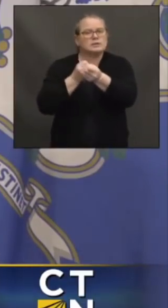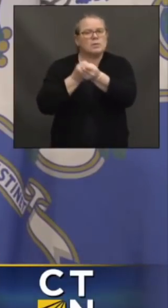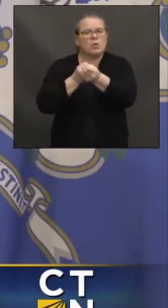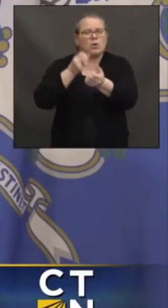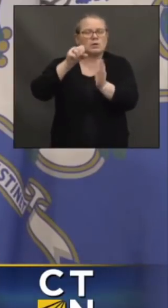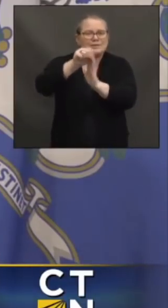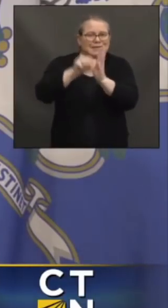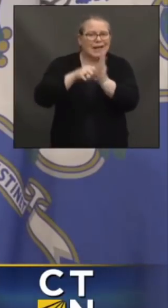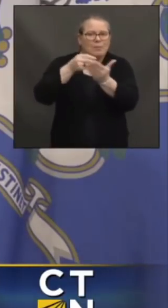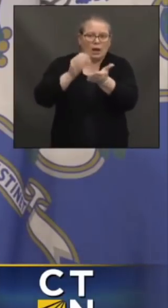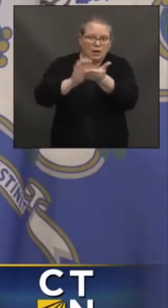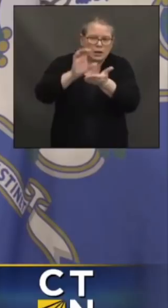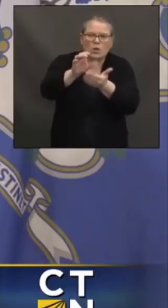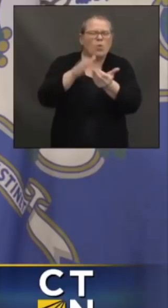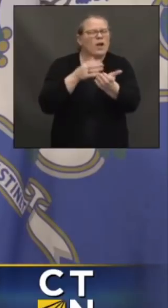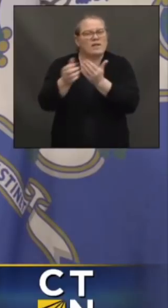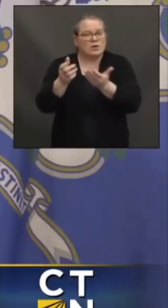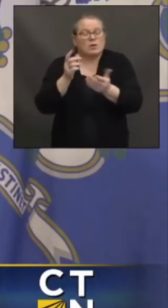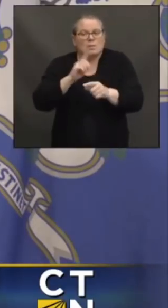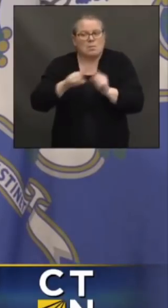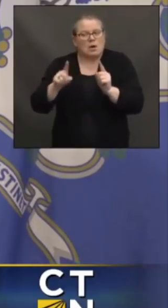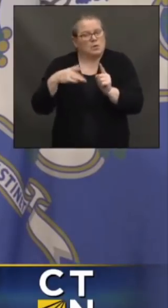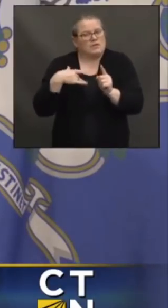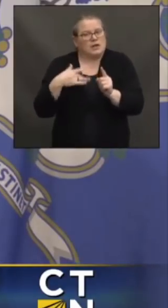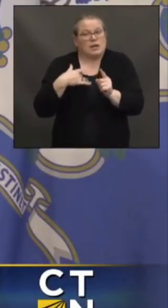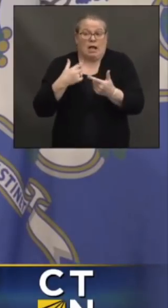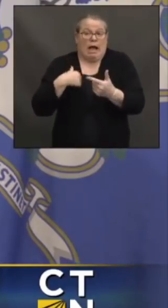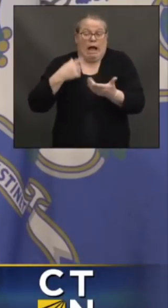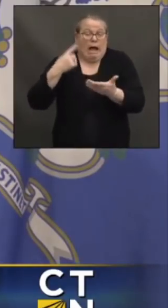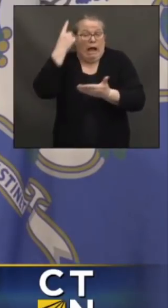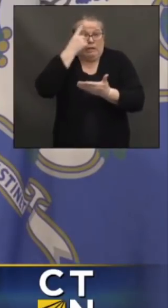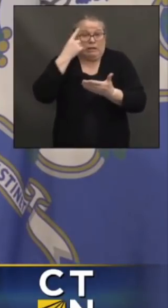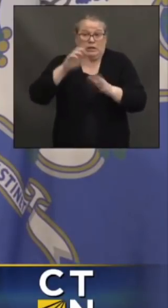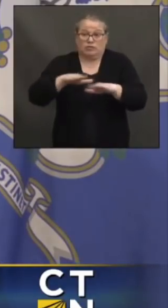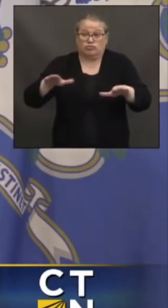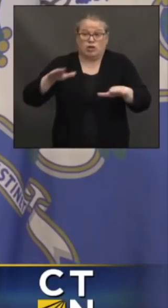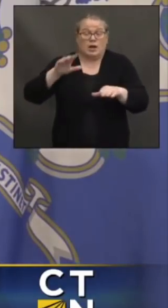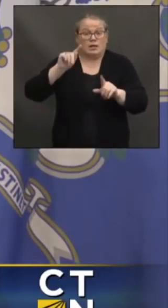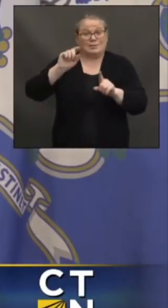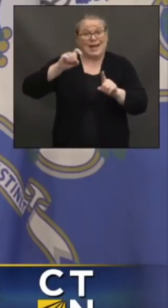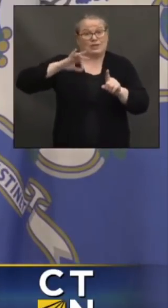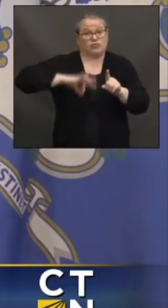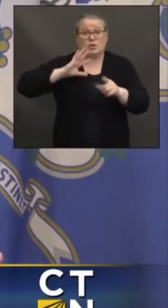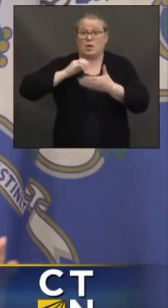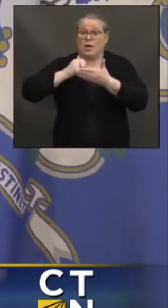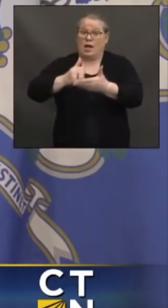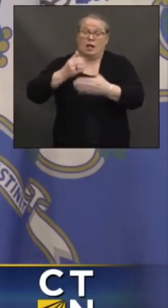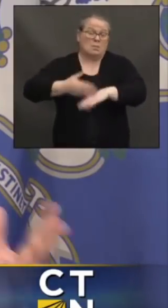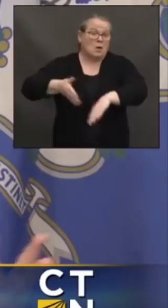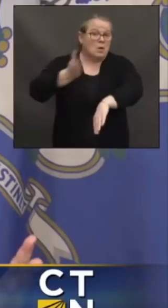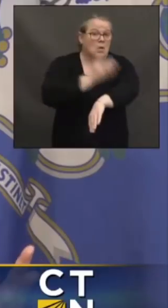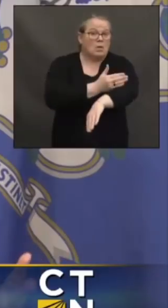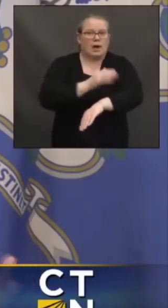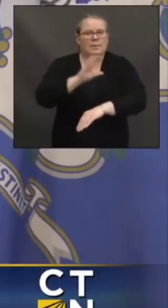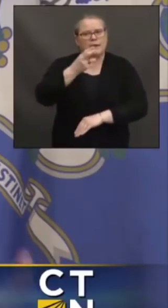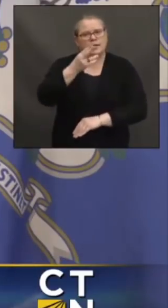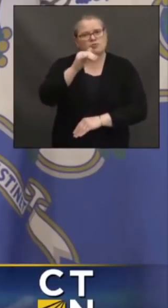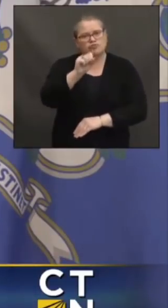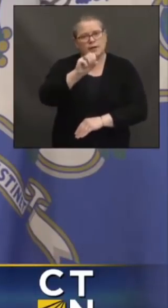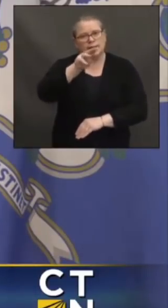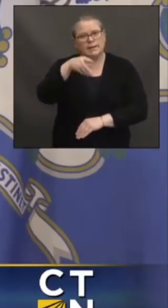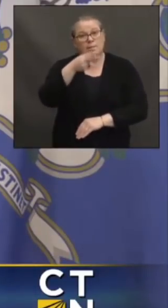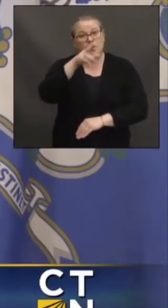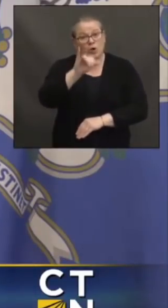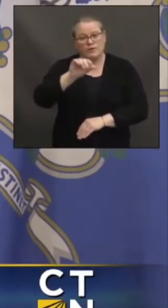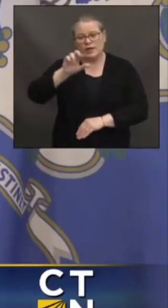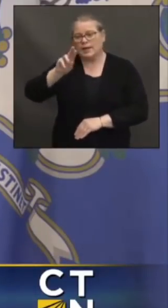up more. And I think the child tax credit is transformative. And anytime that Chris Murphy and Mitt Romney agree on something, it probably